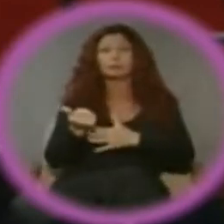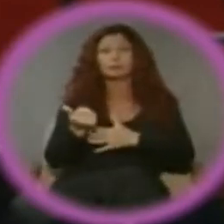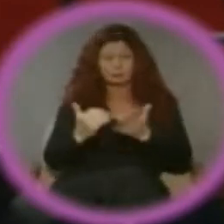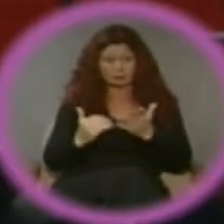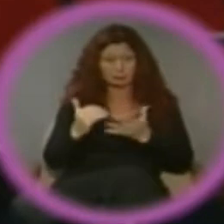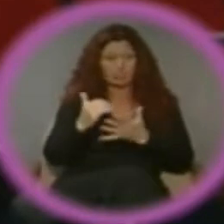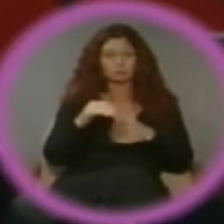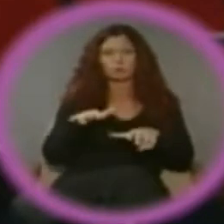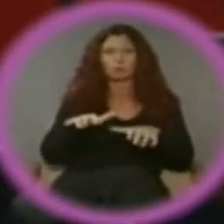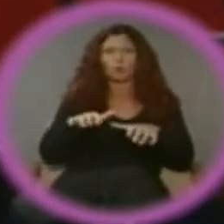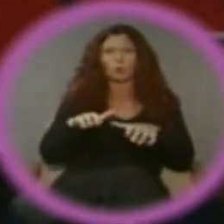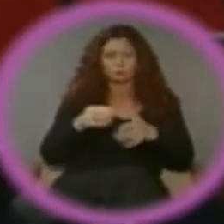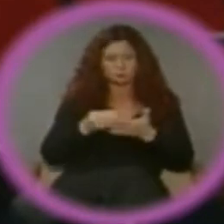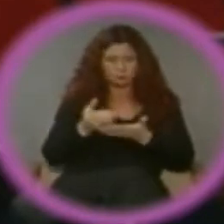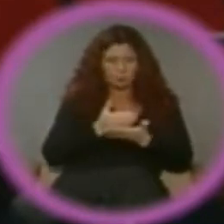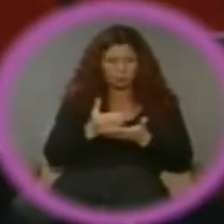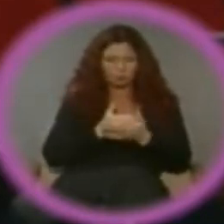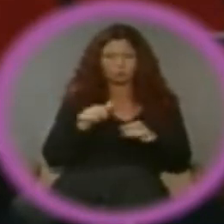salaries were frozen.